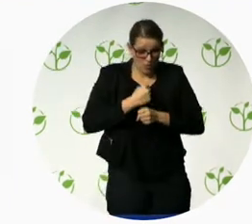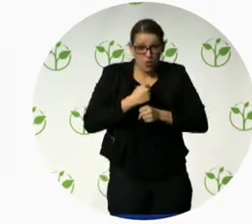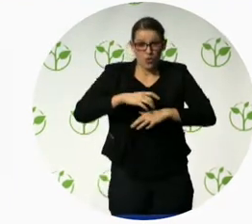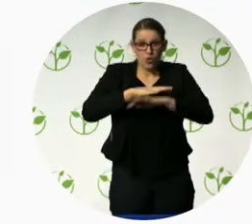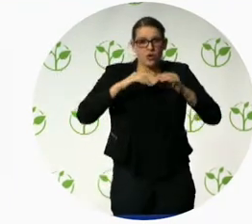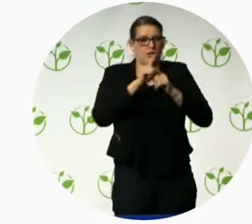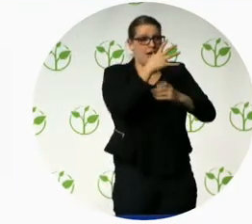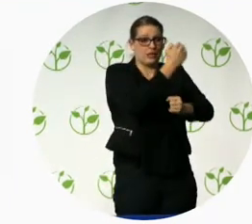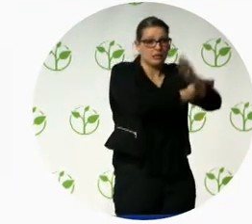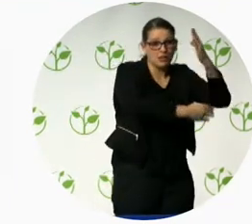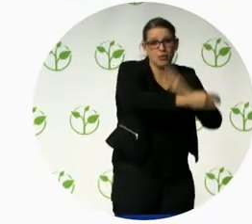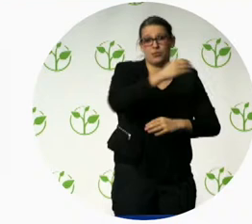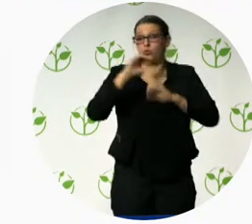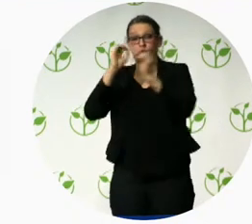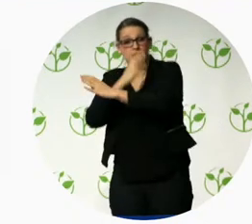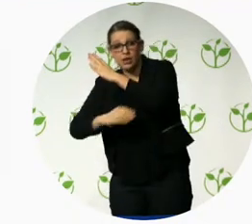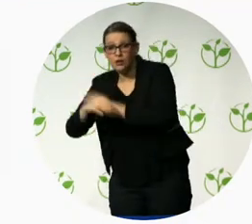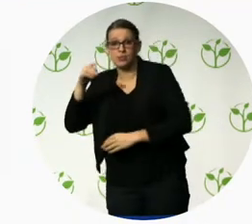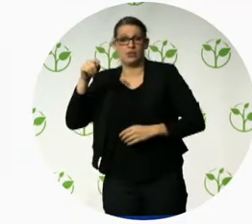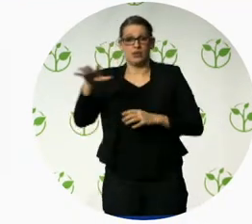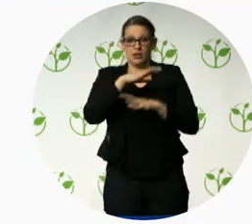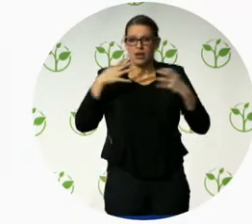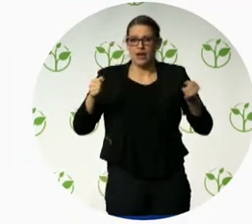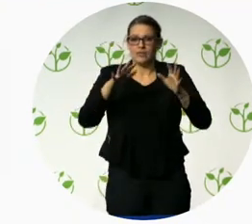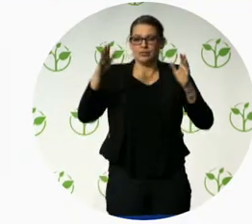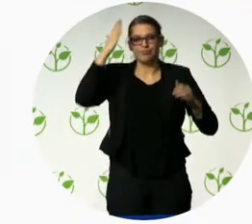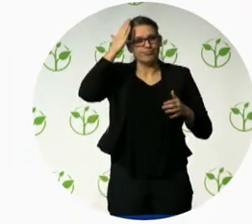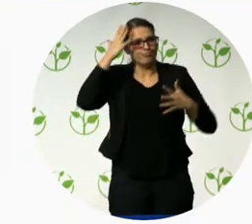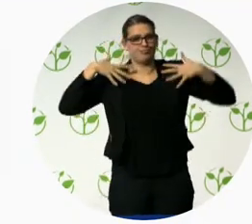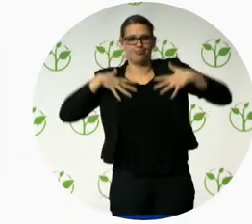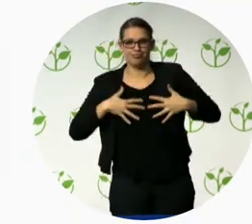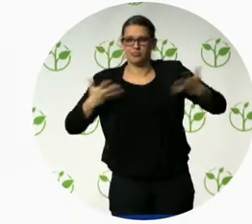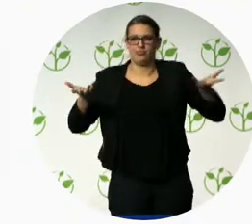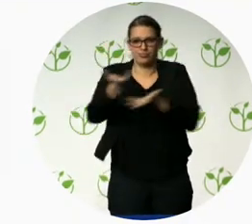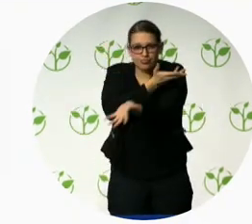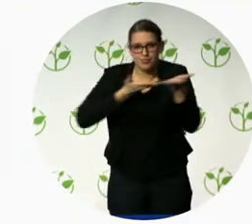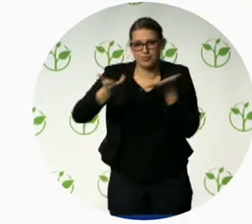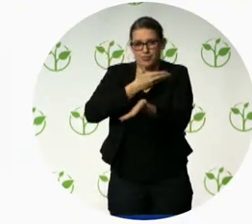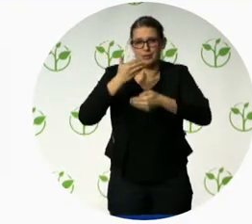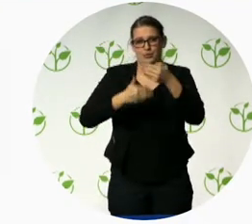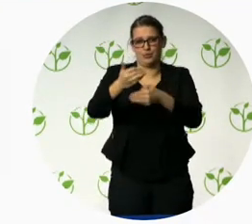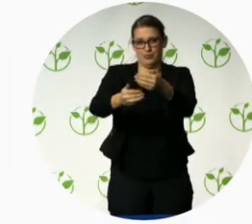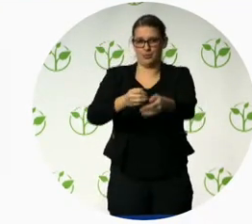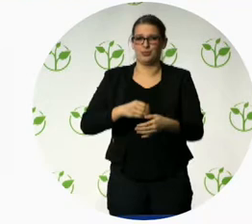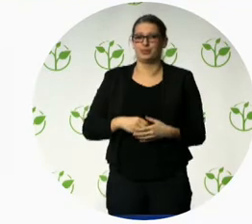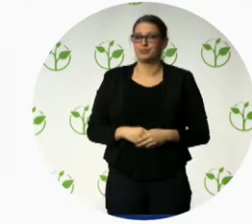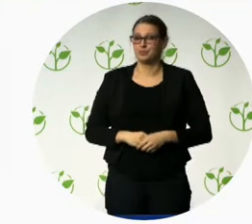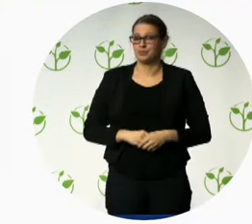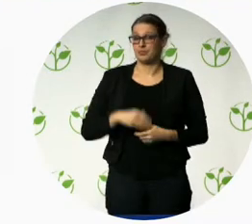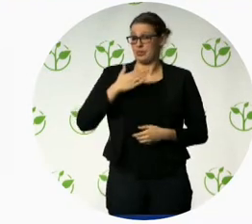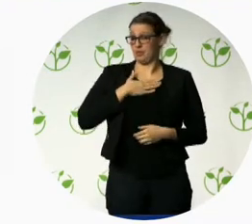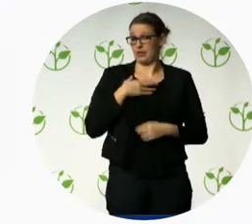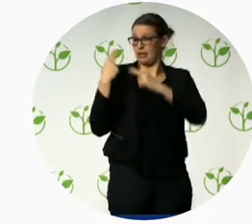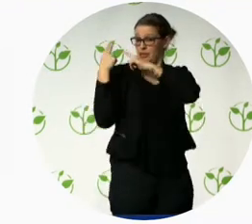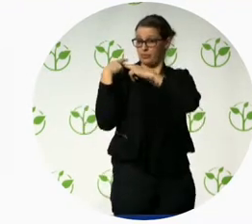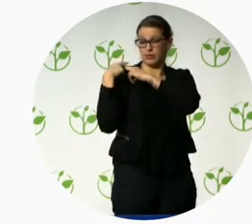all. Personalization and productivity for all. So my challenge is to kind of make it matter. And this really helps me. Disability